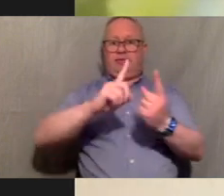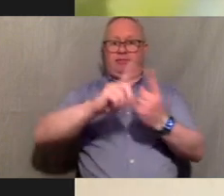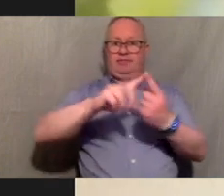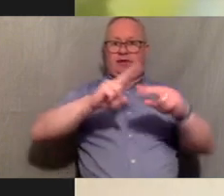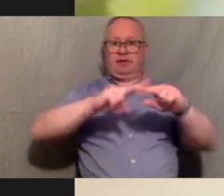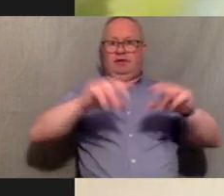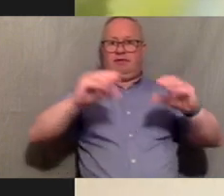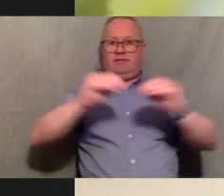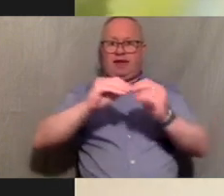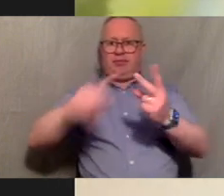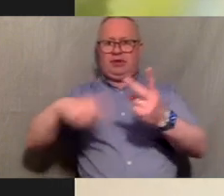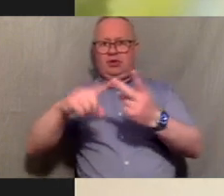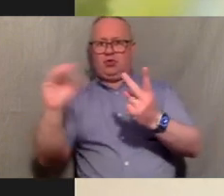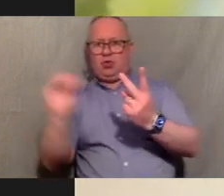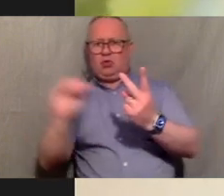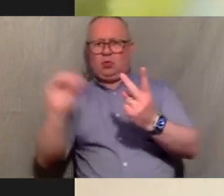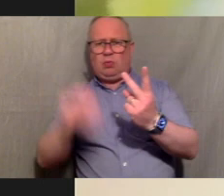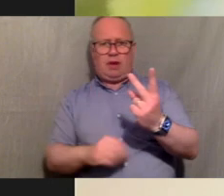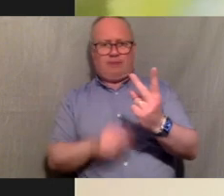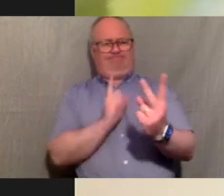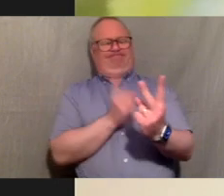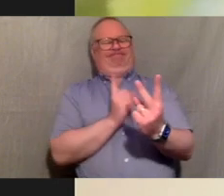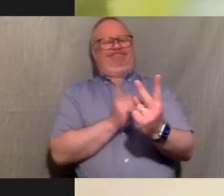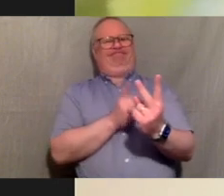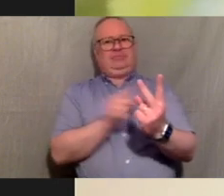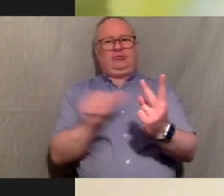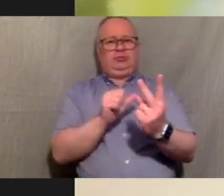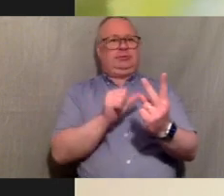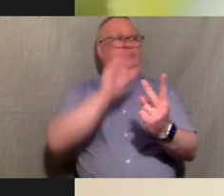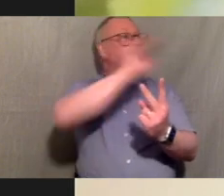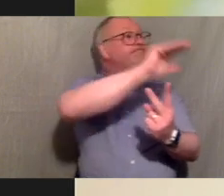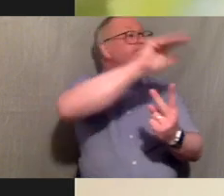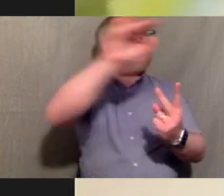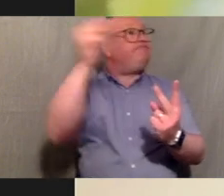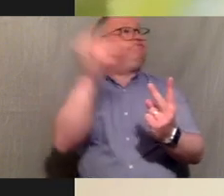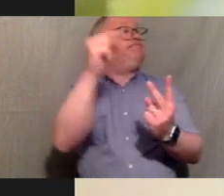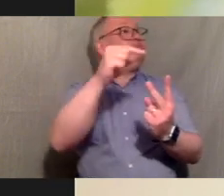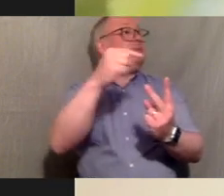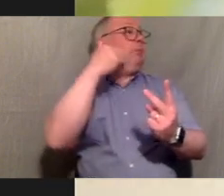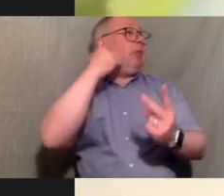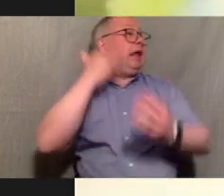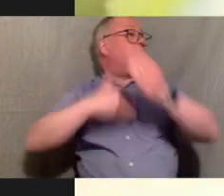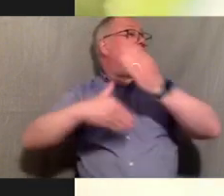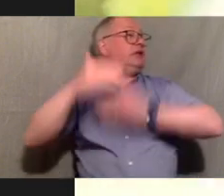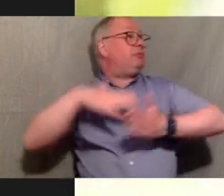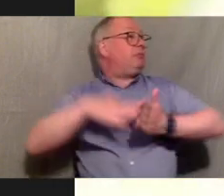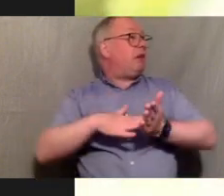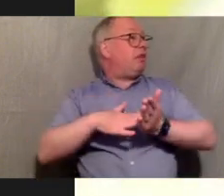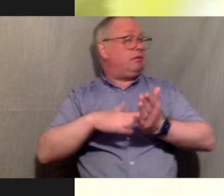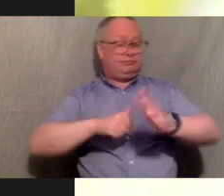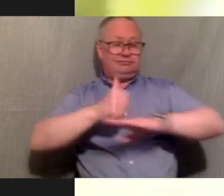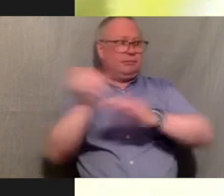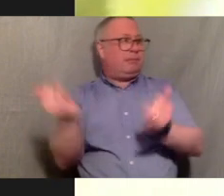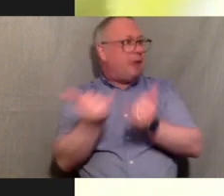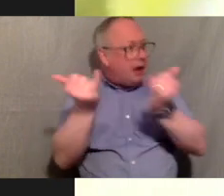those months and just raise awareness within the community house parties host things that will then celebrate things and just be like yes